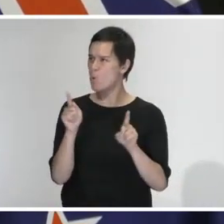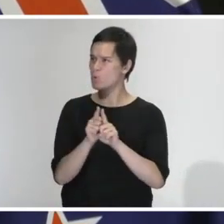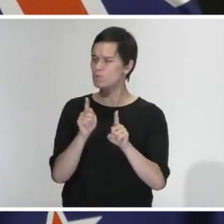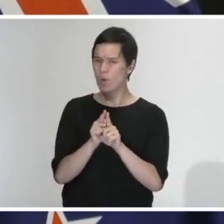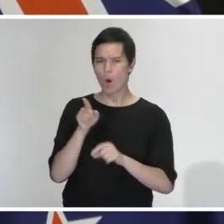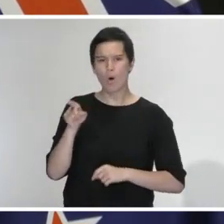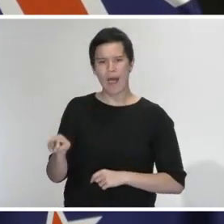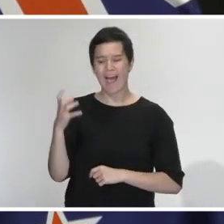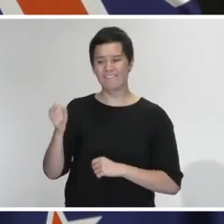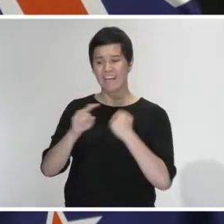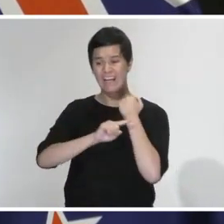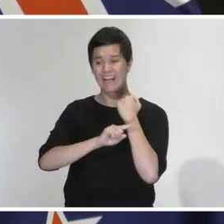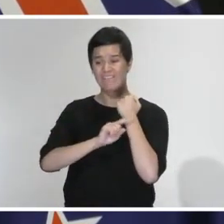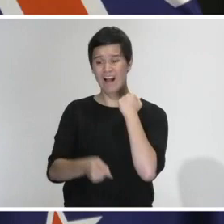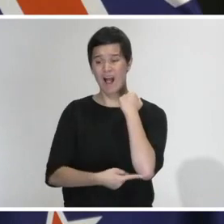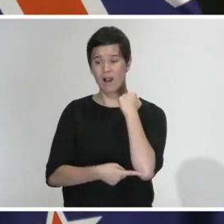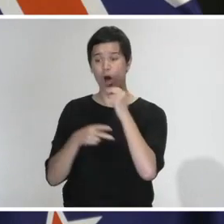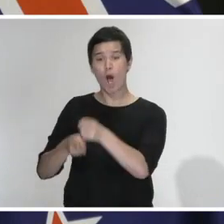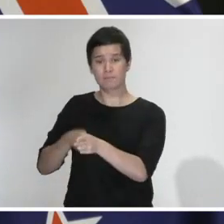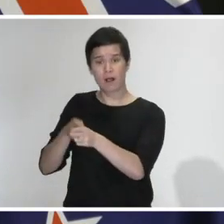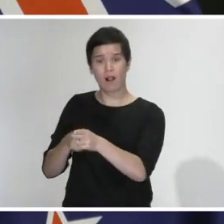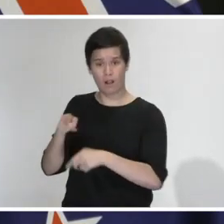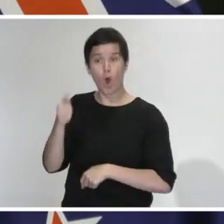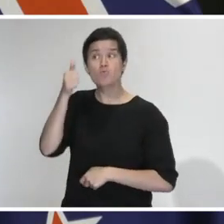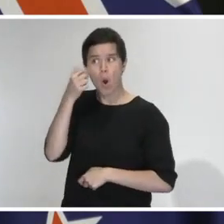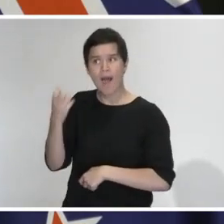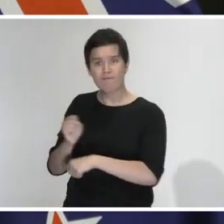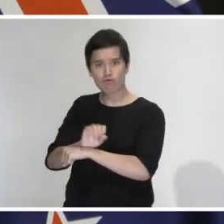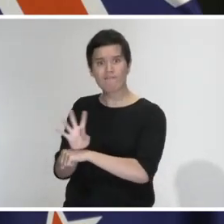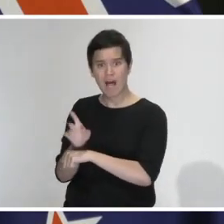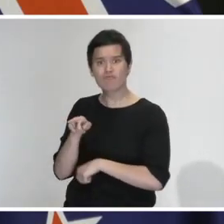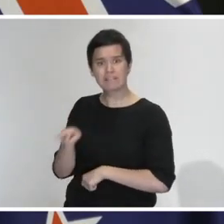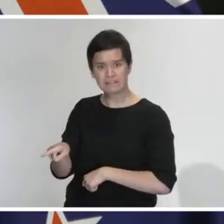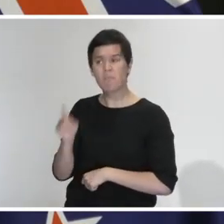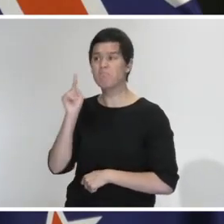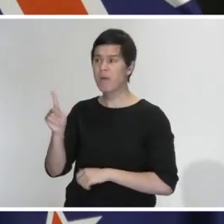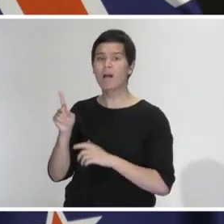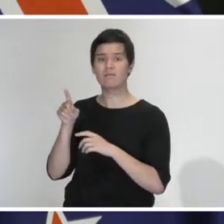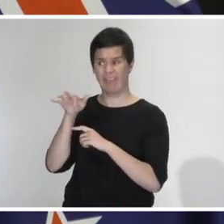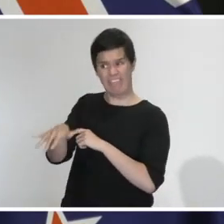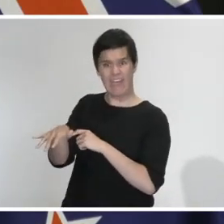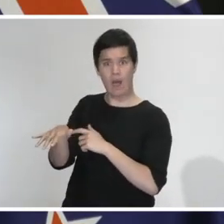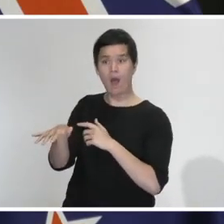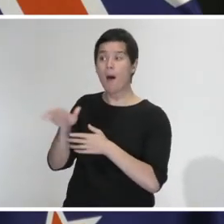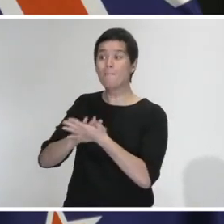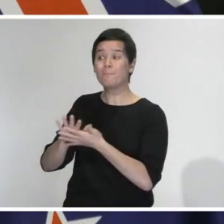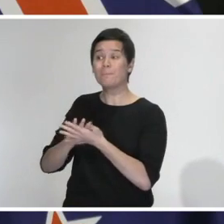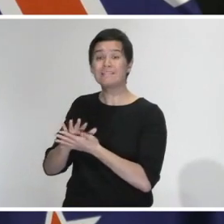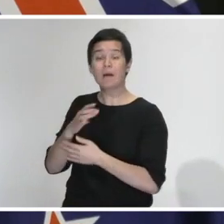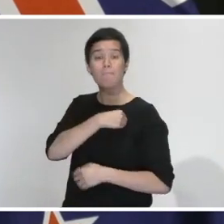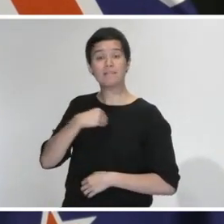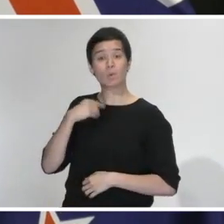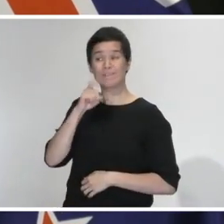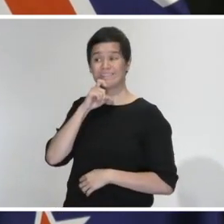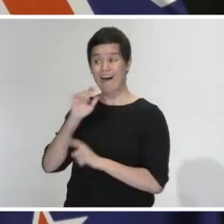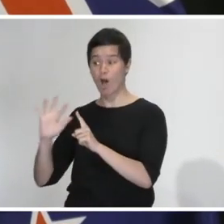that they had COVID-19. Yes. And this has now resulted in medical staff having to self isolate. Do you have a message for these people and